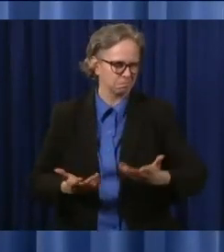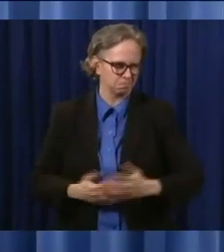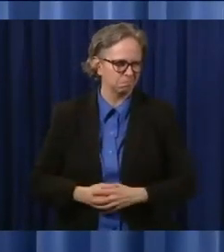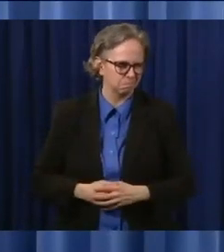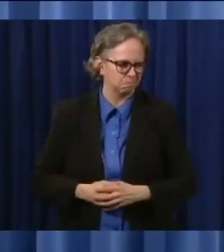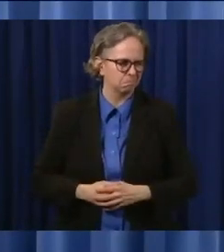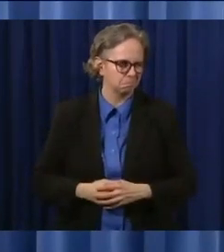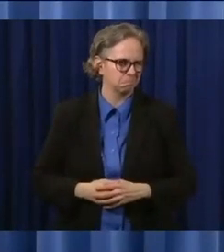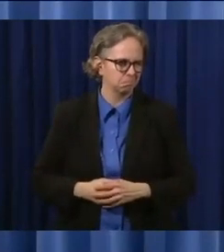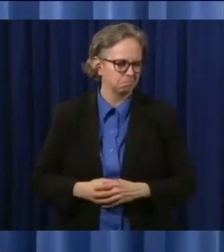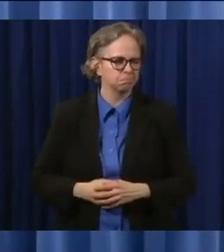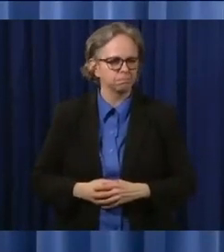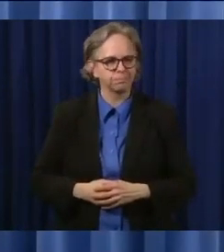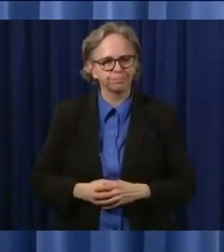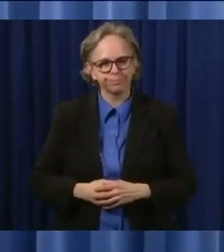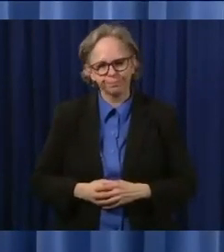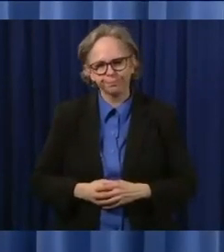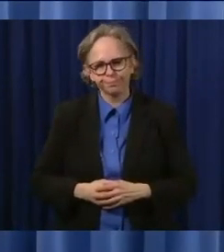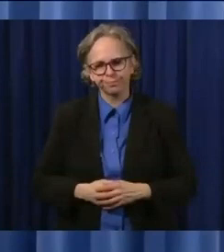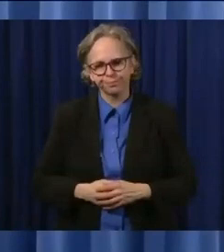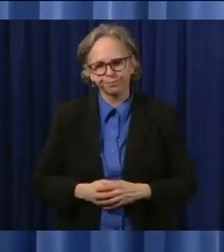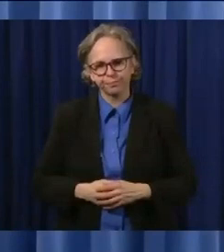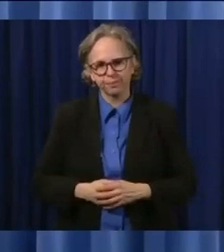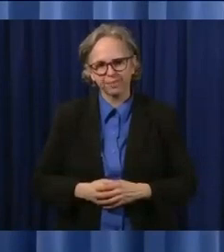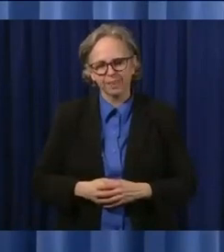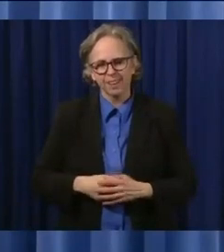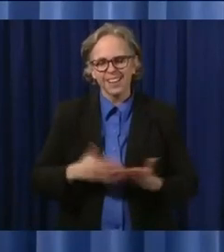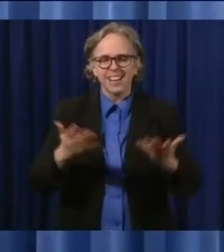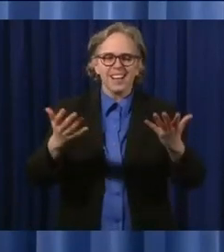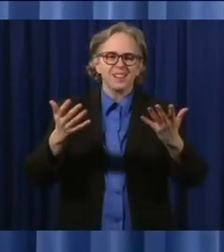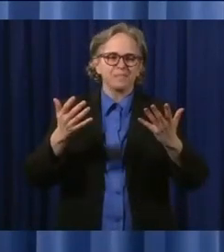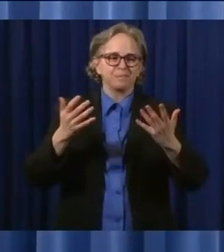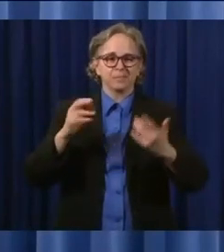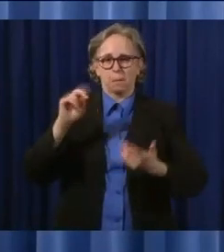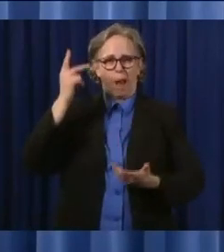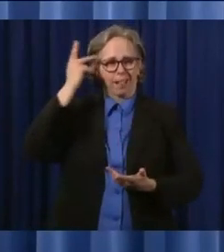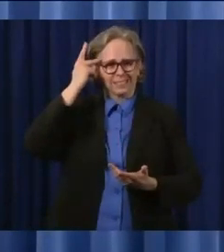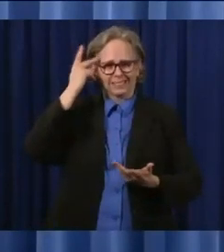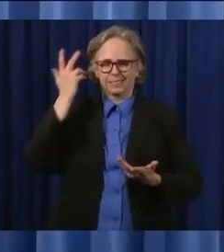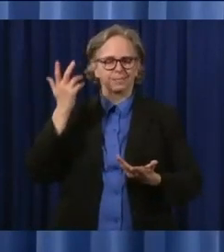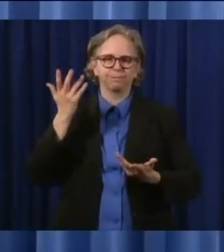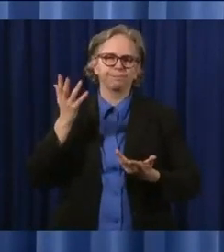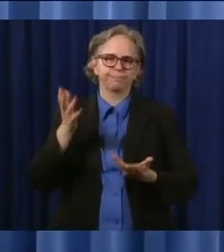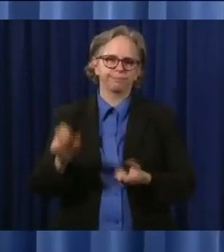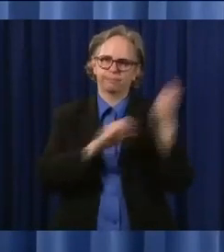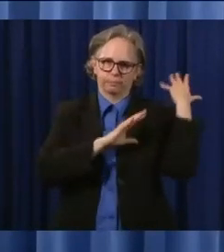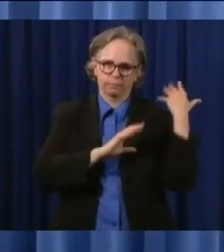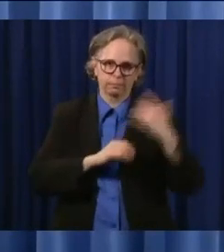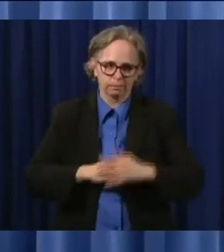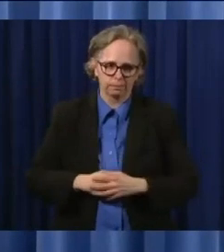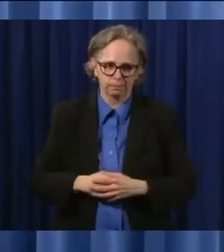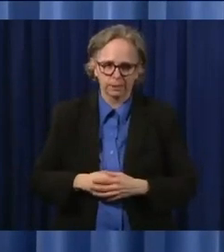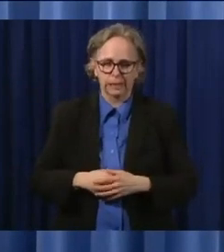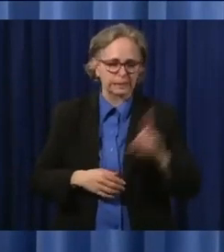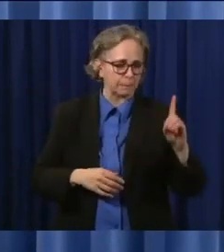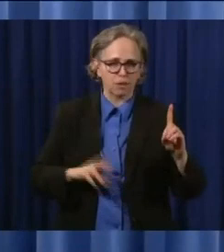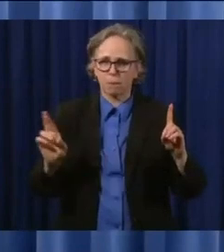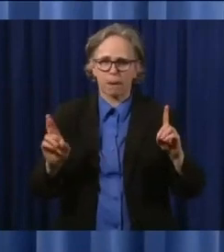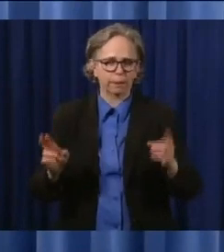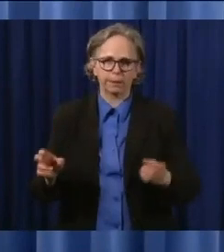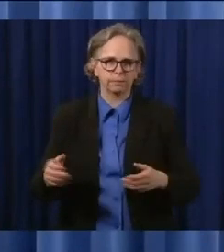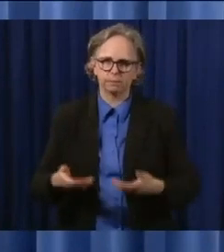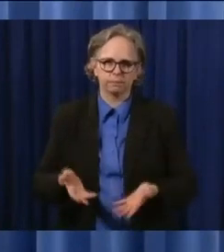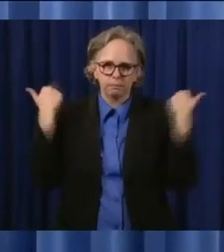this is not about politics. This is not about liberal or conservative. This is not a liberal or conservative